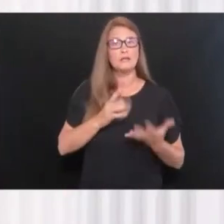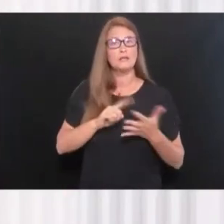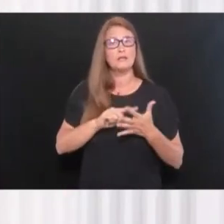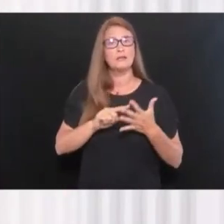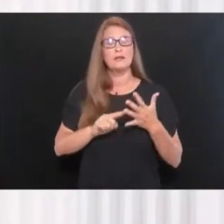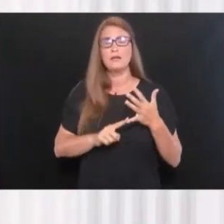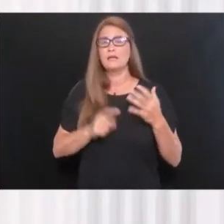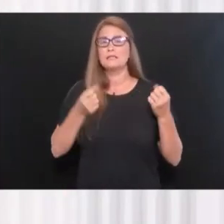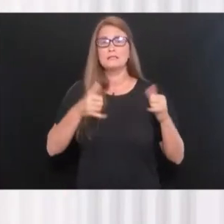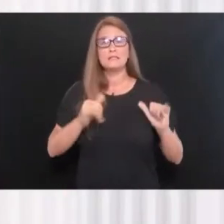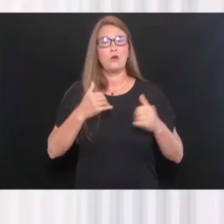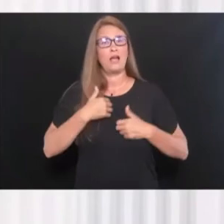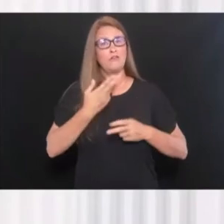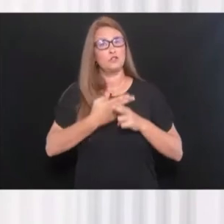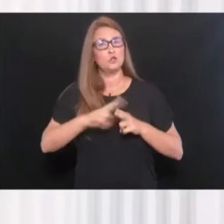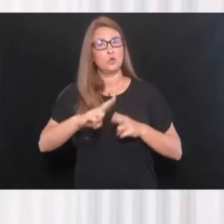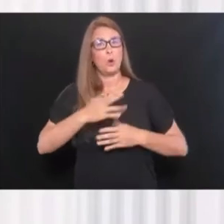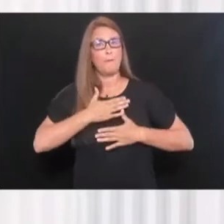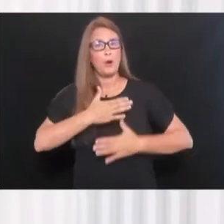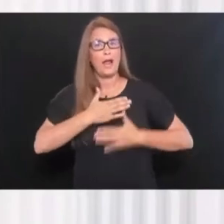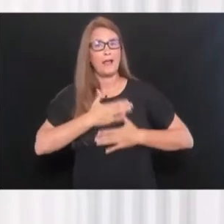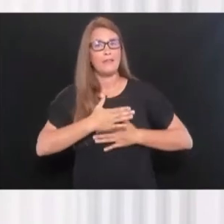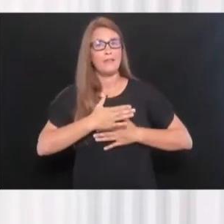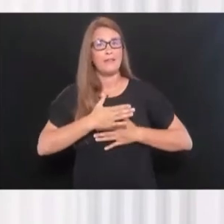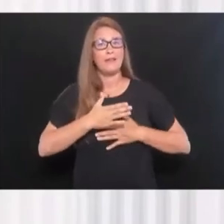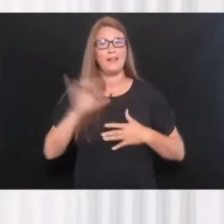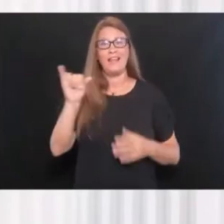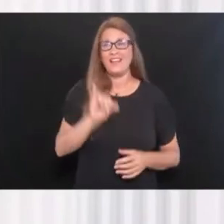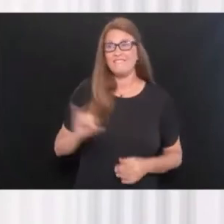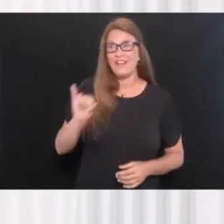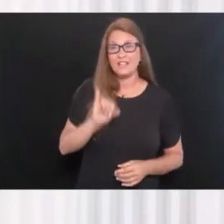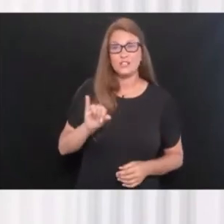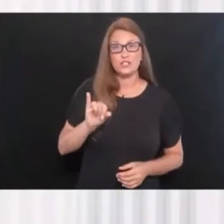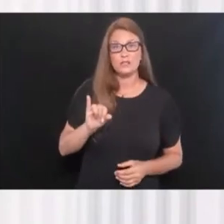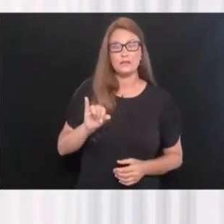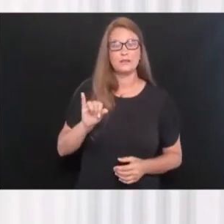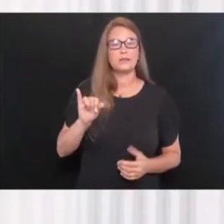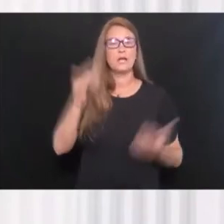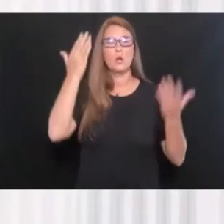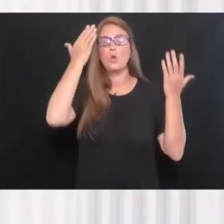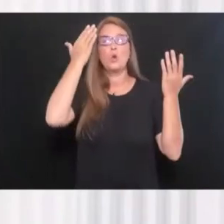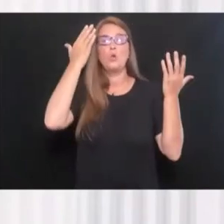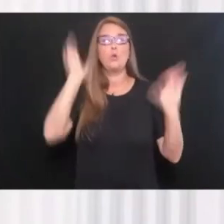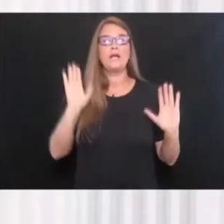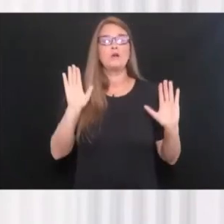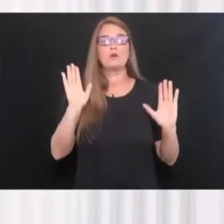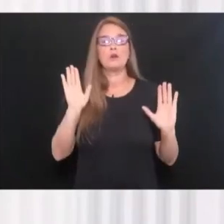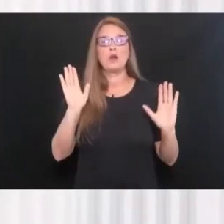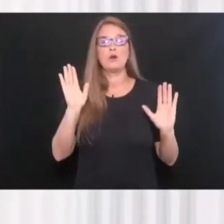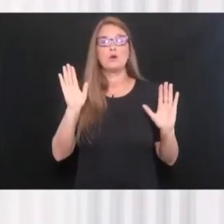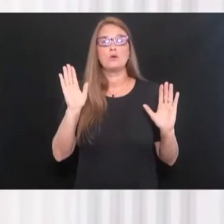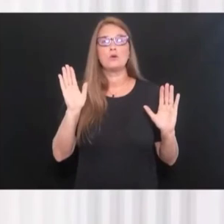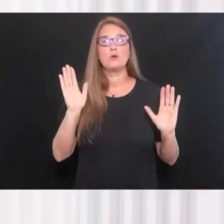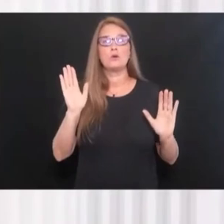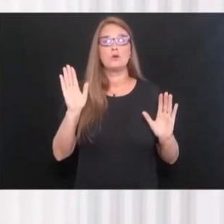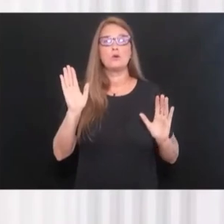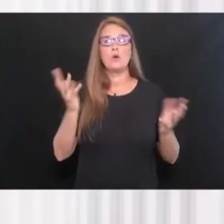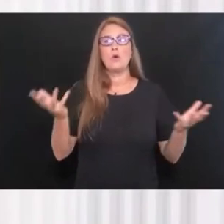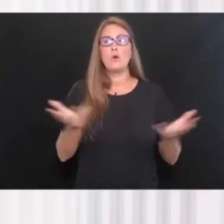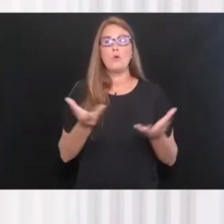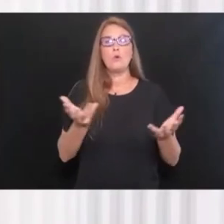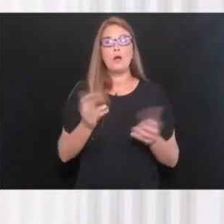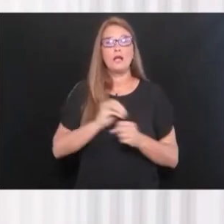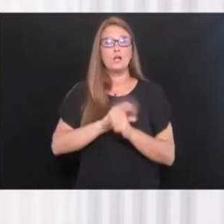that's still having chronic shortness of breath from COVID infection. So who knows what COVID infection is going to do long-term?